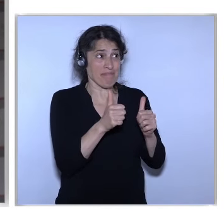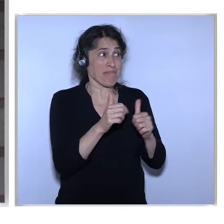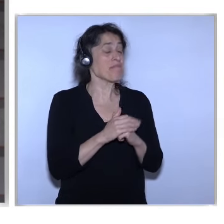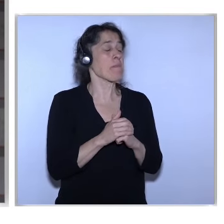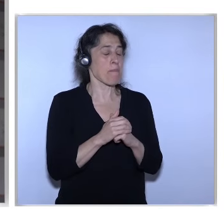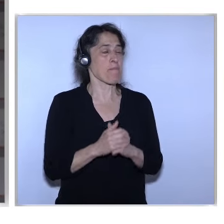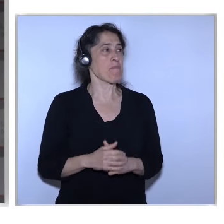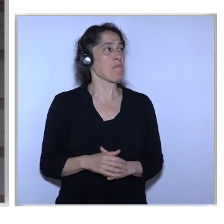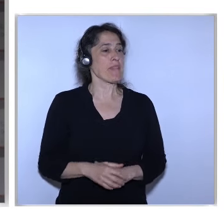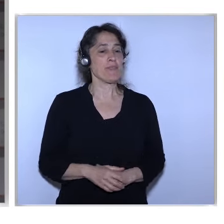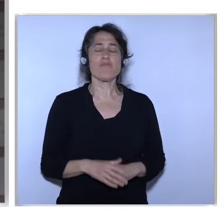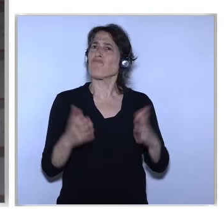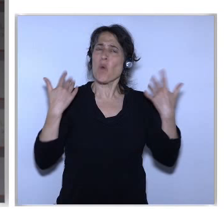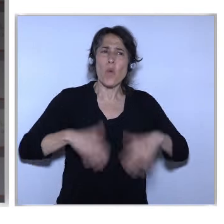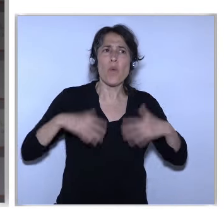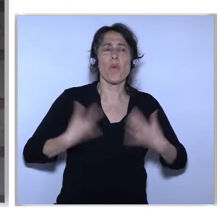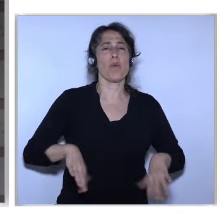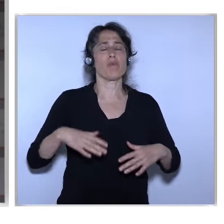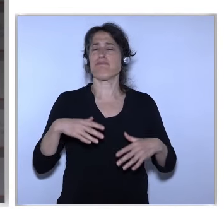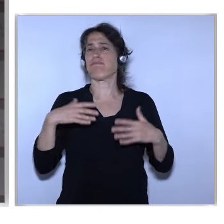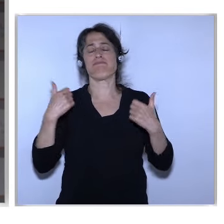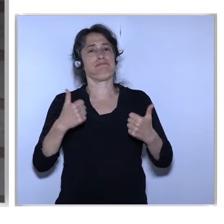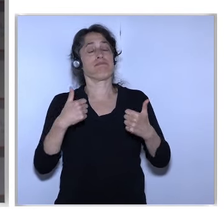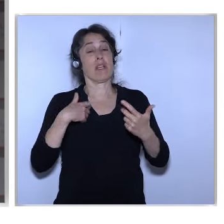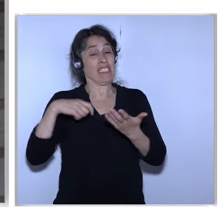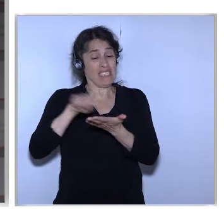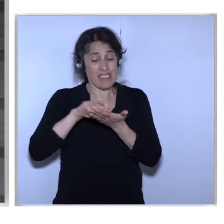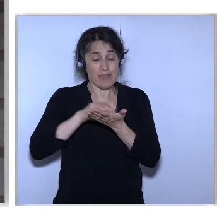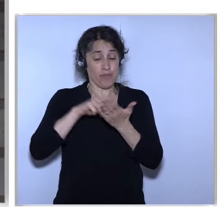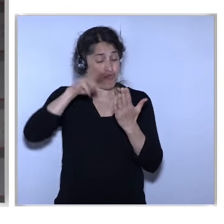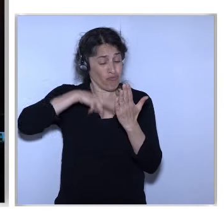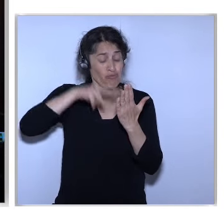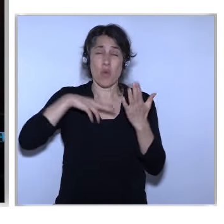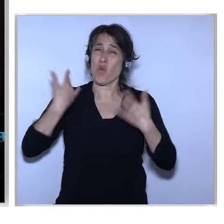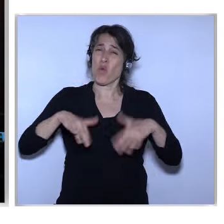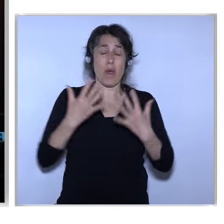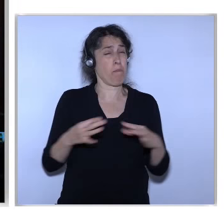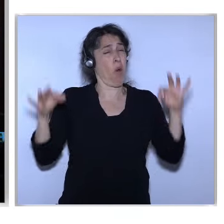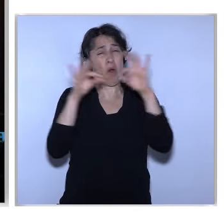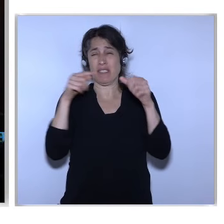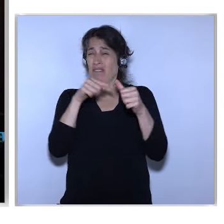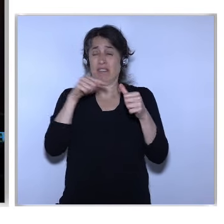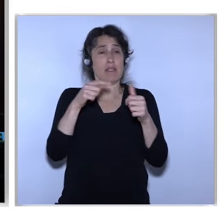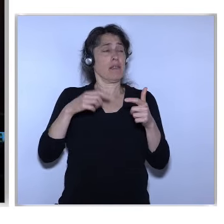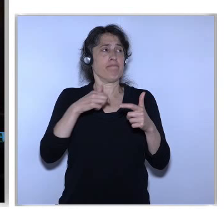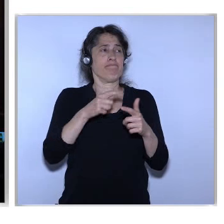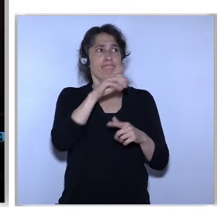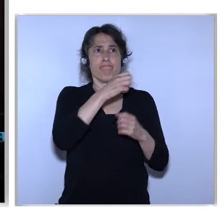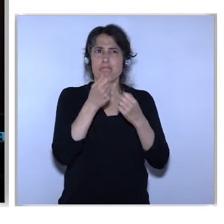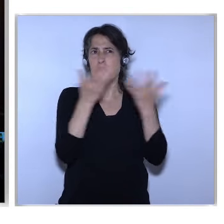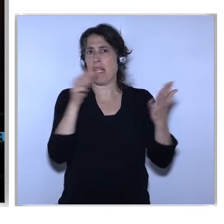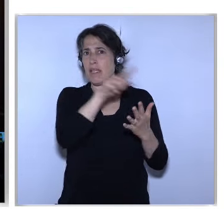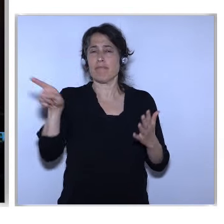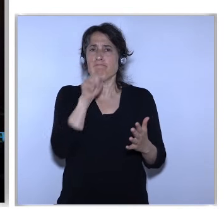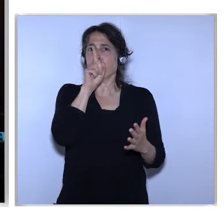Course Literacy Is An Extraordinary Problem And One Swept Under Carpet Very Often I